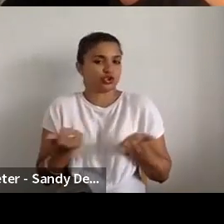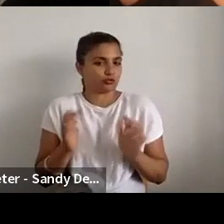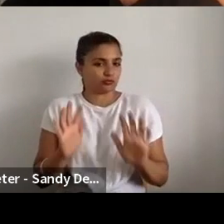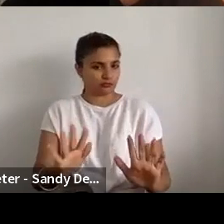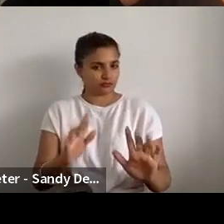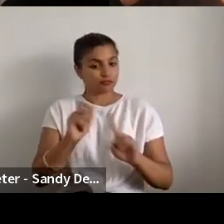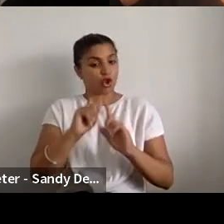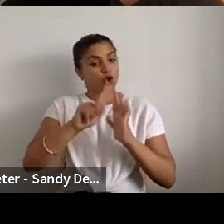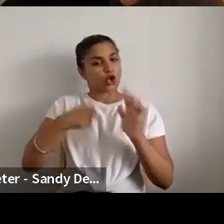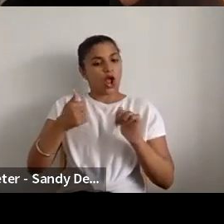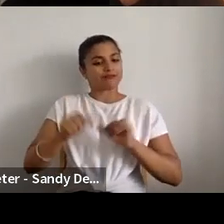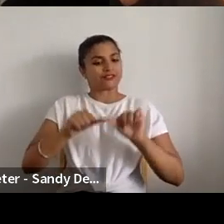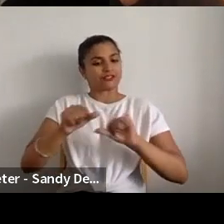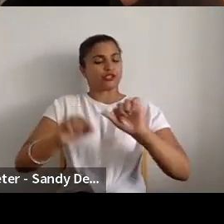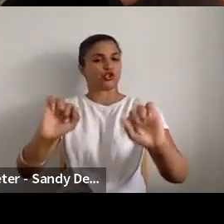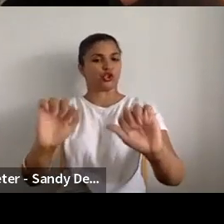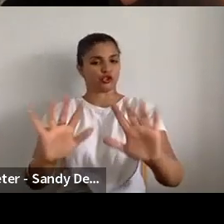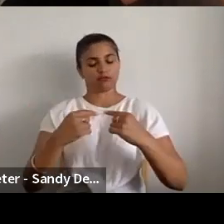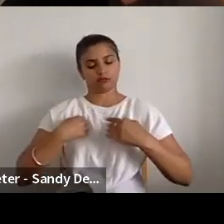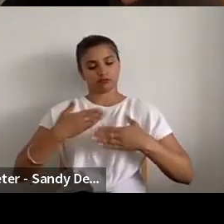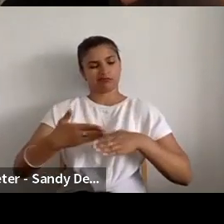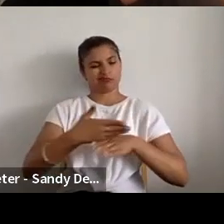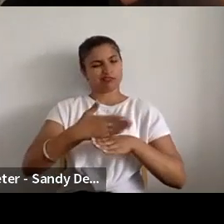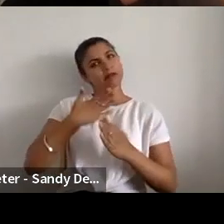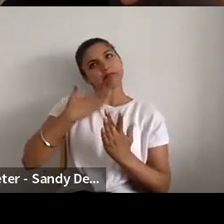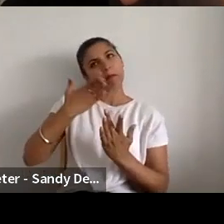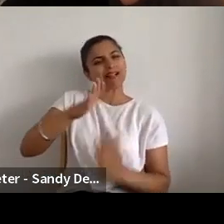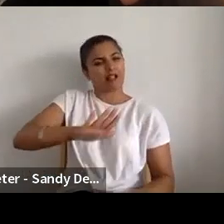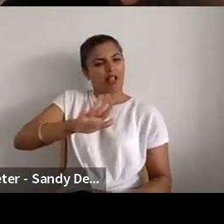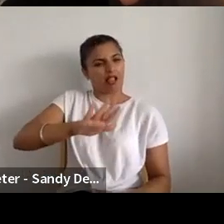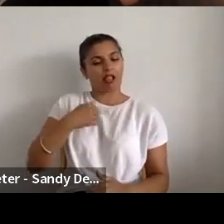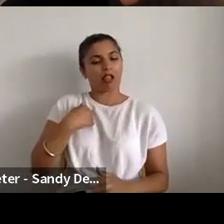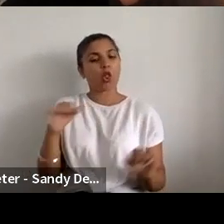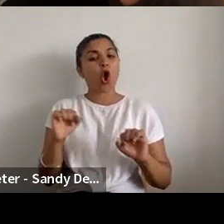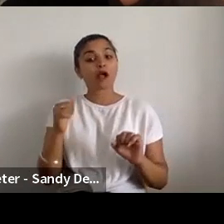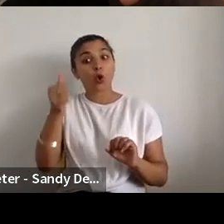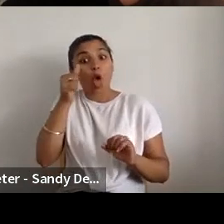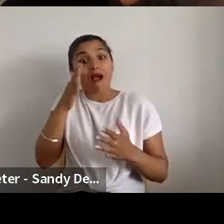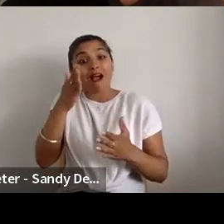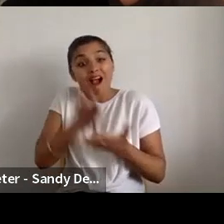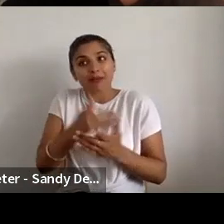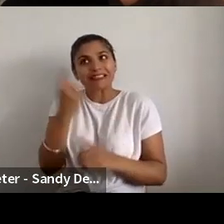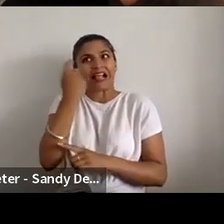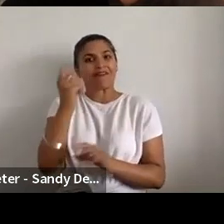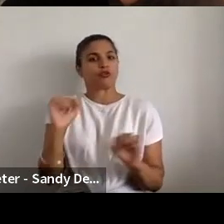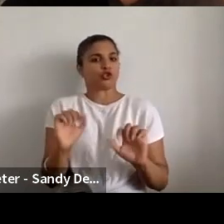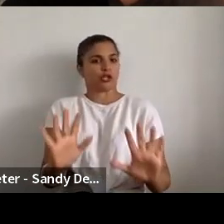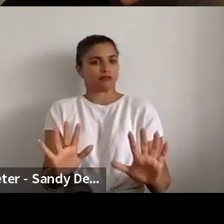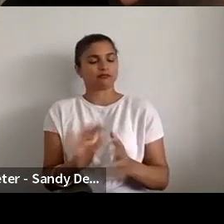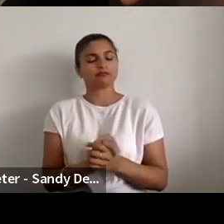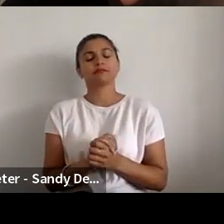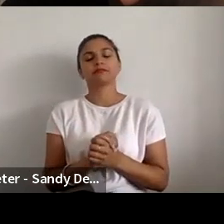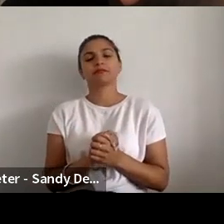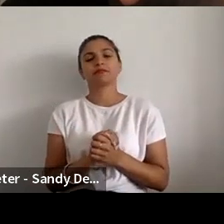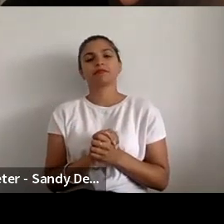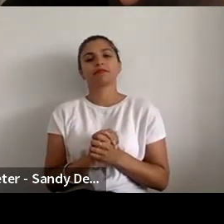project so we haven't quite got to the end of kind of really being able to see how it's all gone. But Horizon has